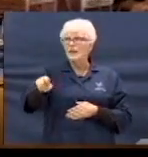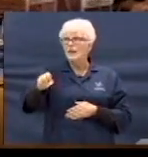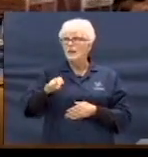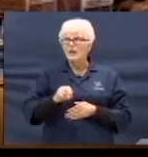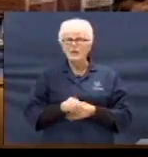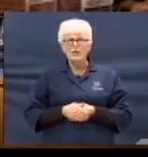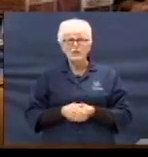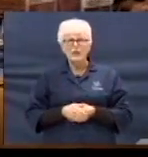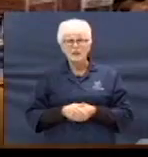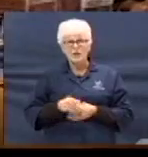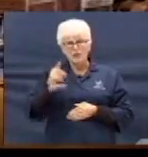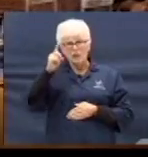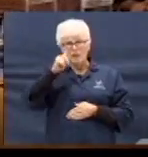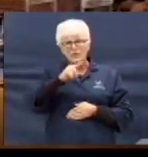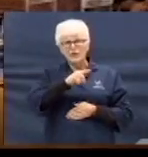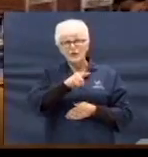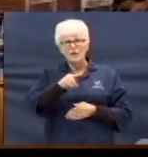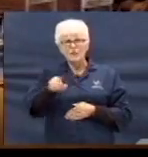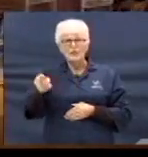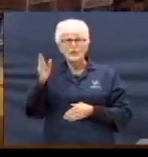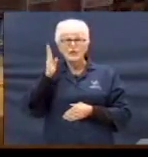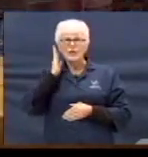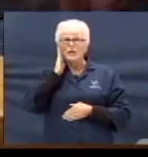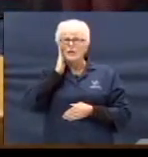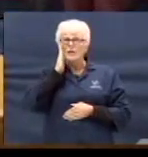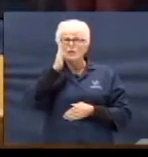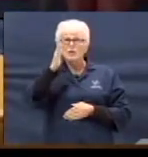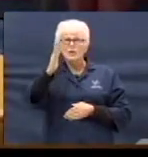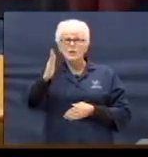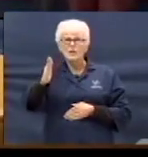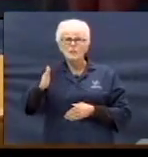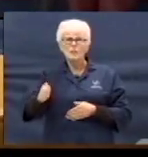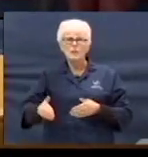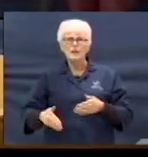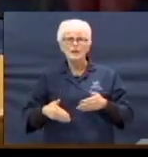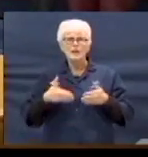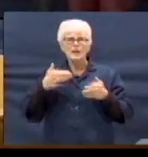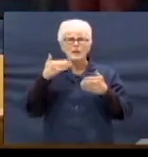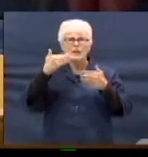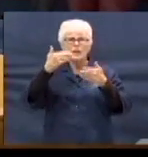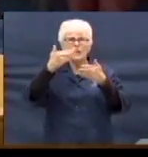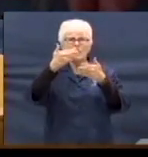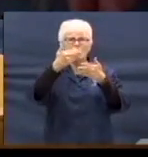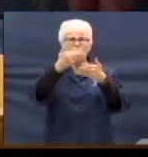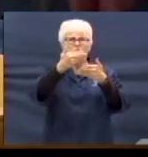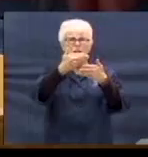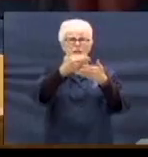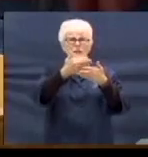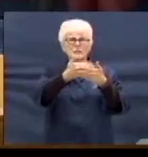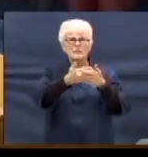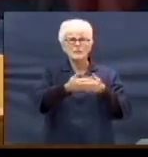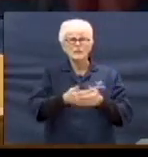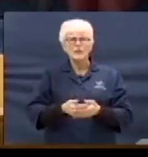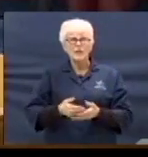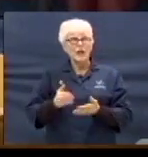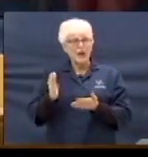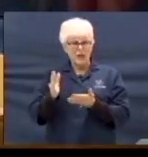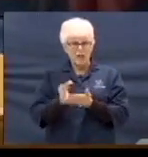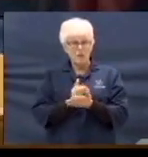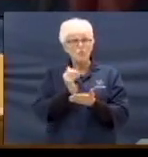For you will reap if